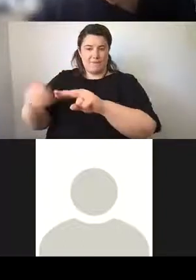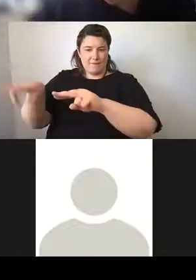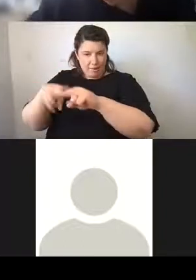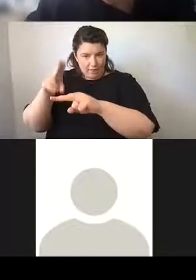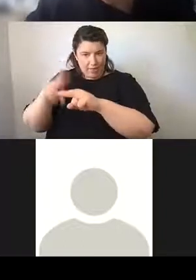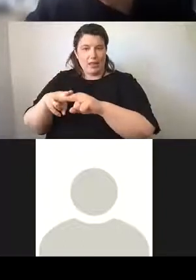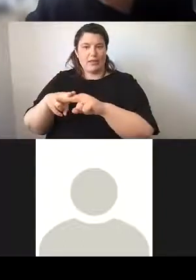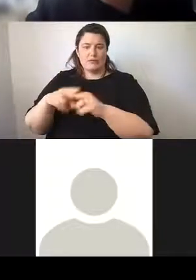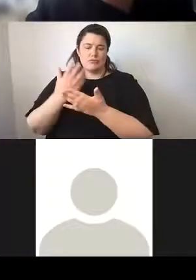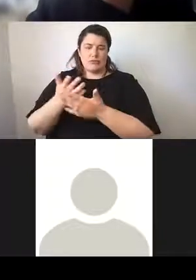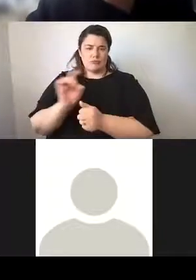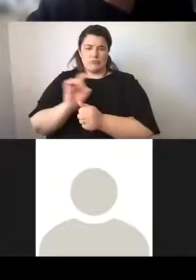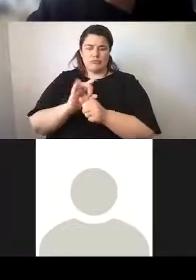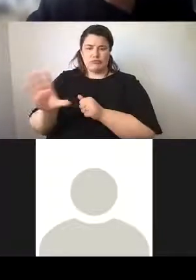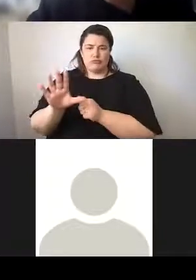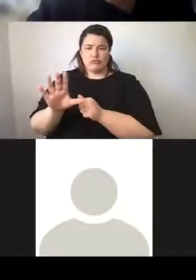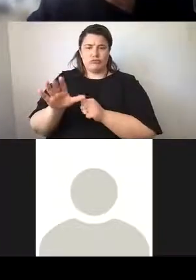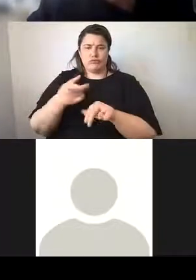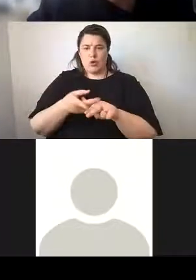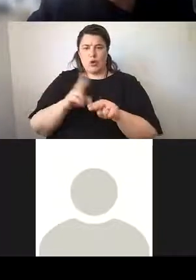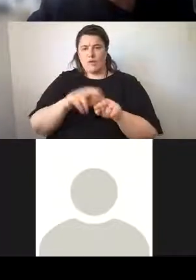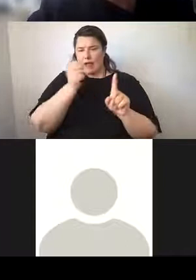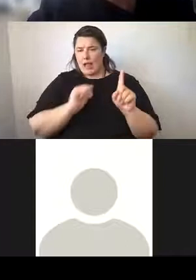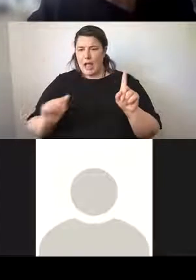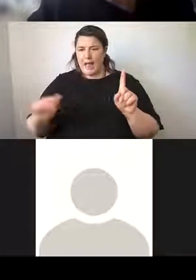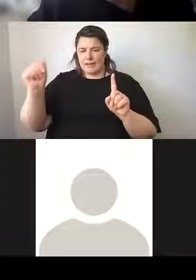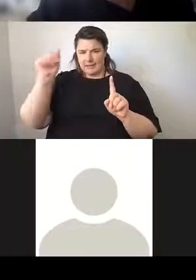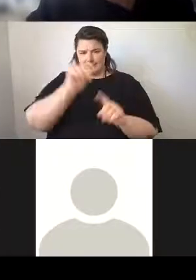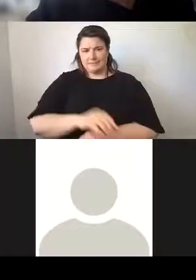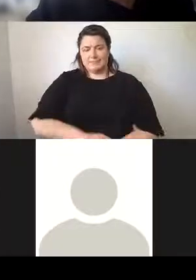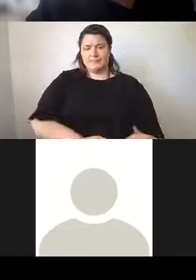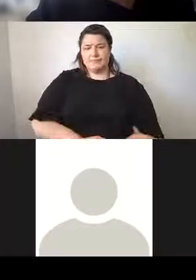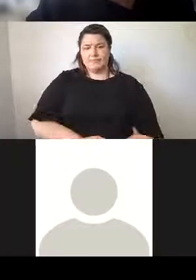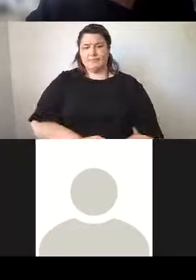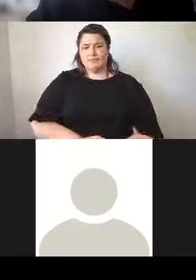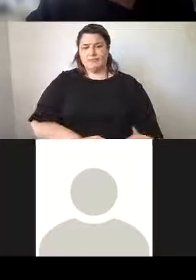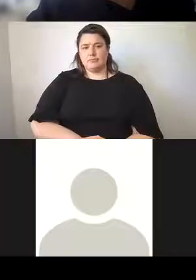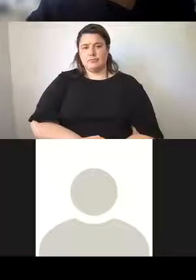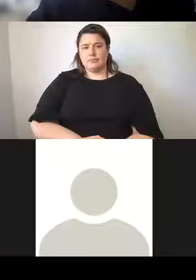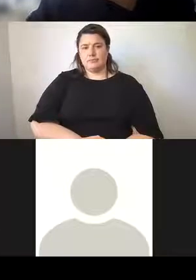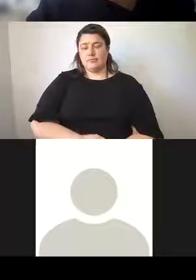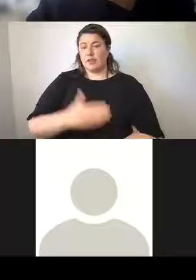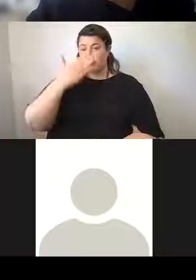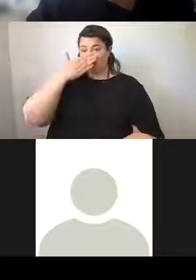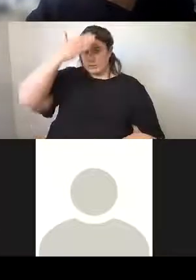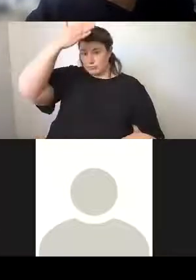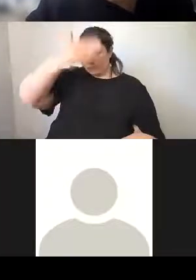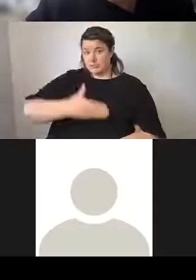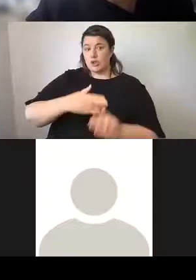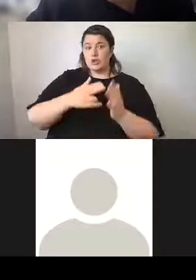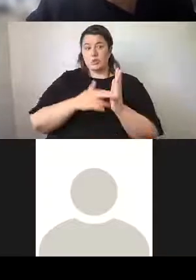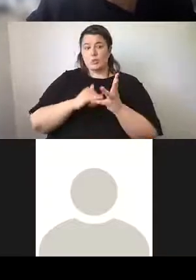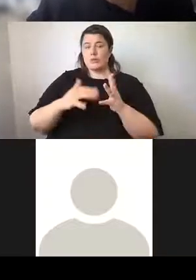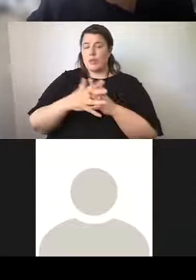is a superb piece of sandstone carving. The facade, again, the has the New South Wales